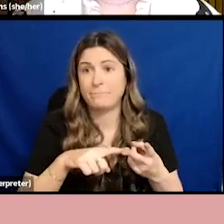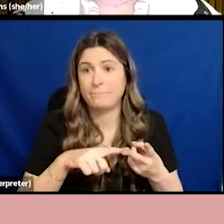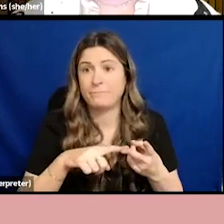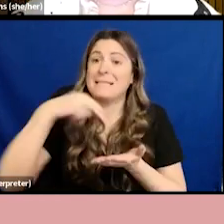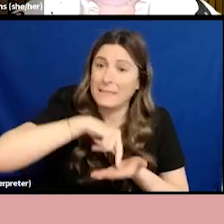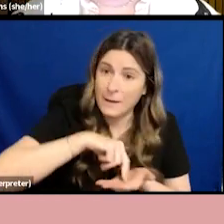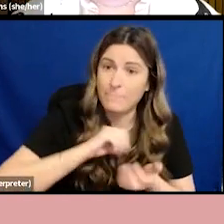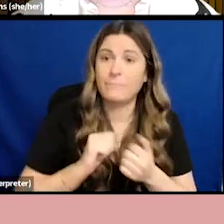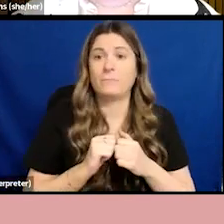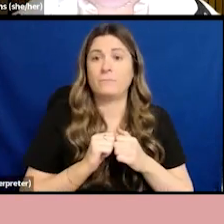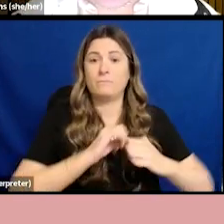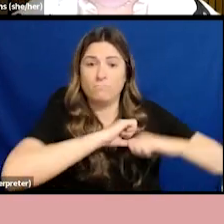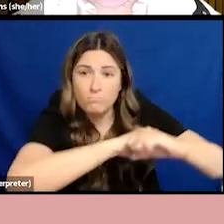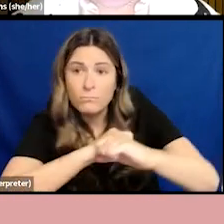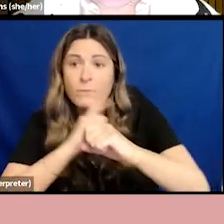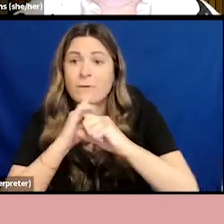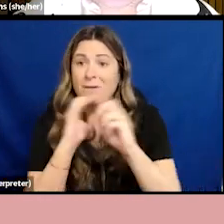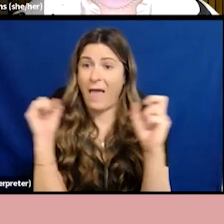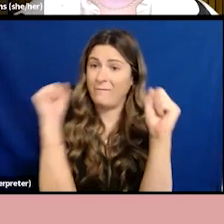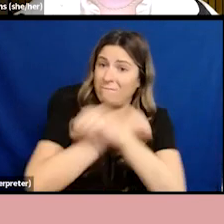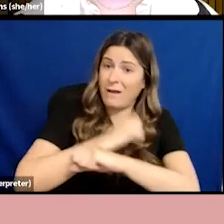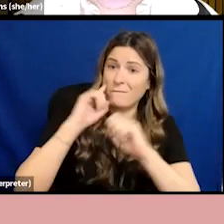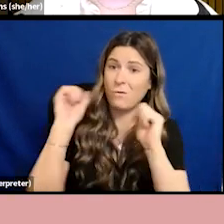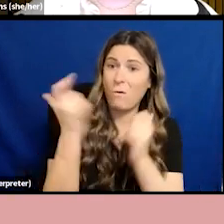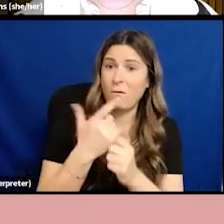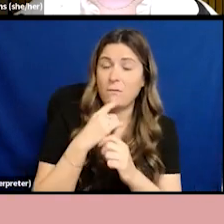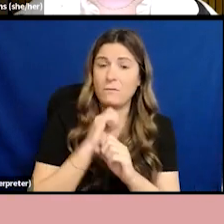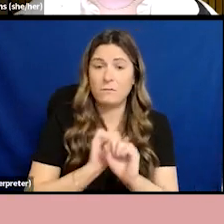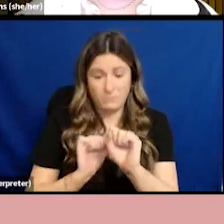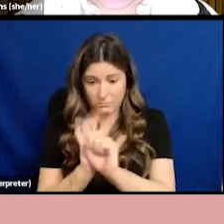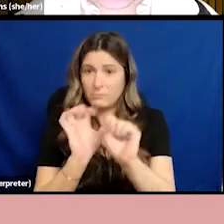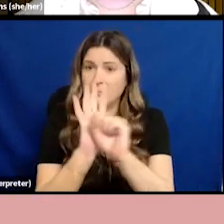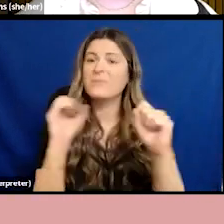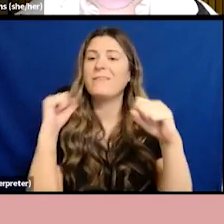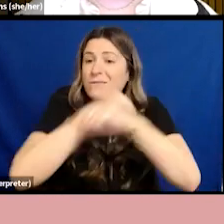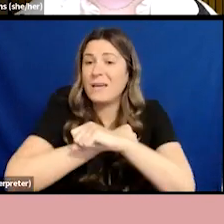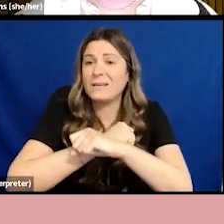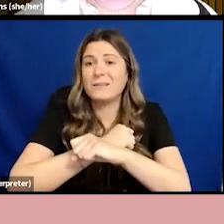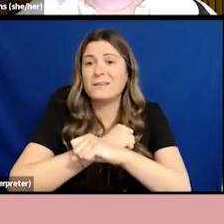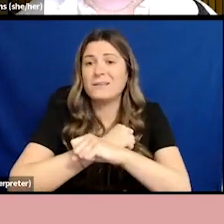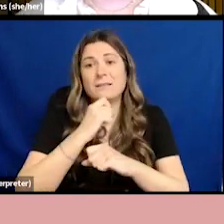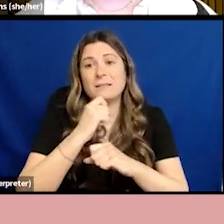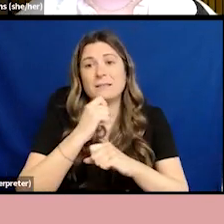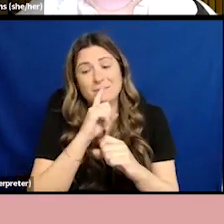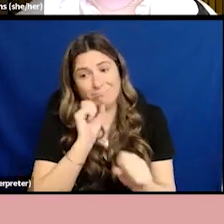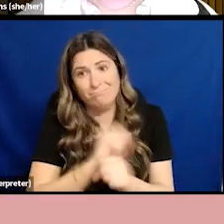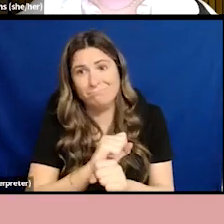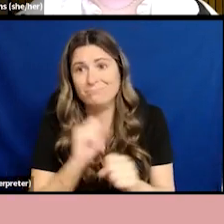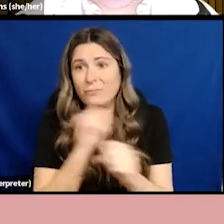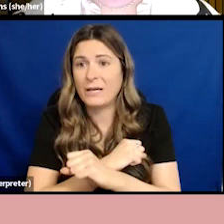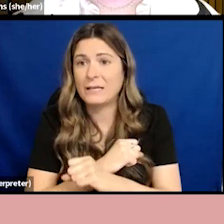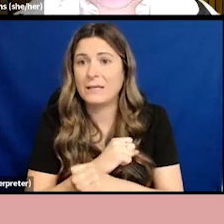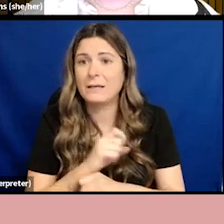And I say the fight because it really is. Allyship is rarely, if ever, a one-time solution.